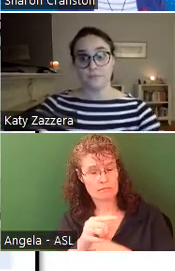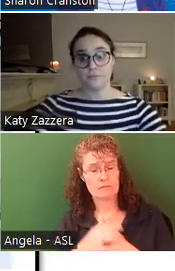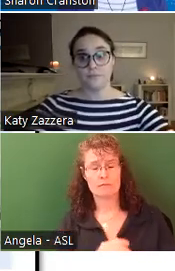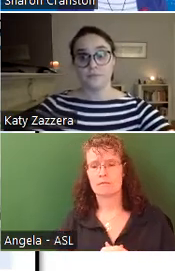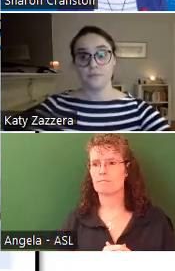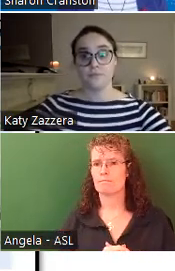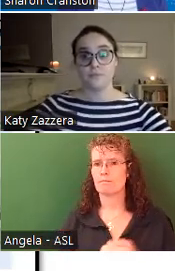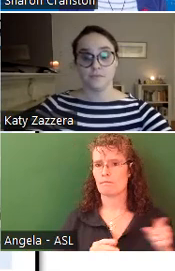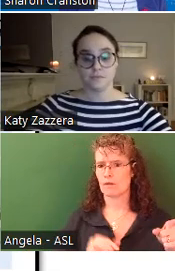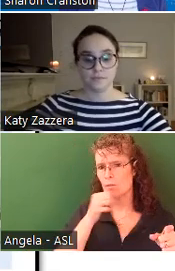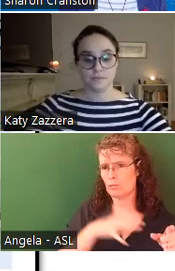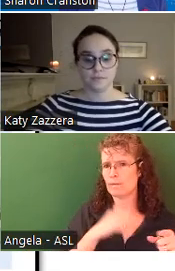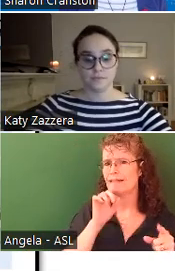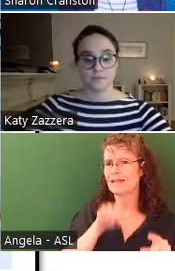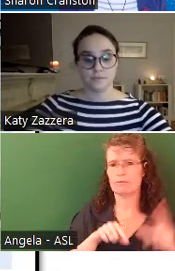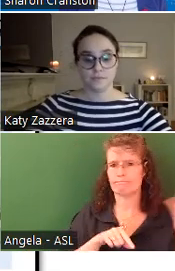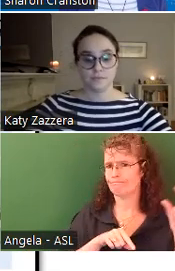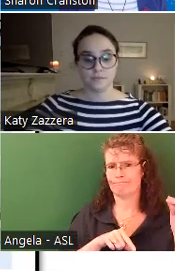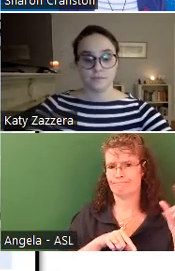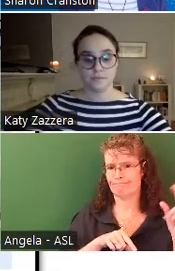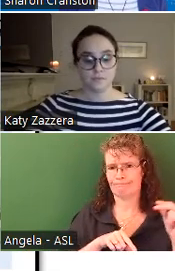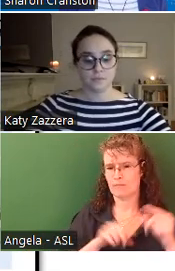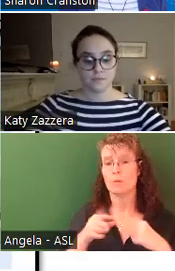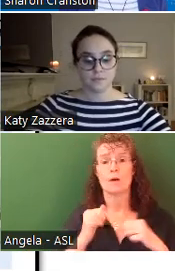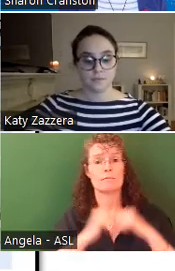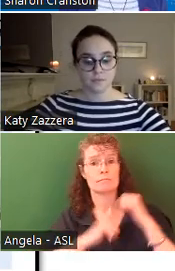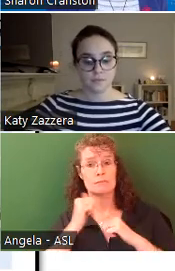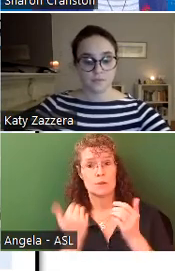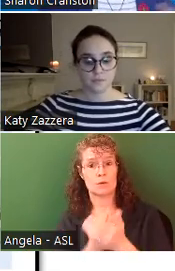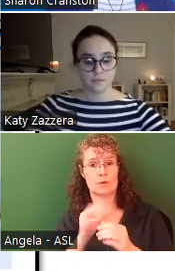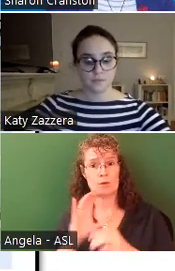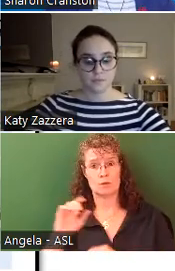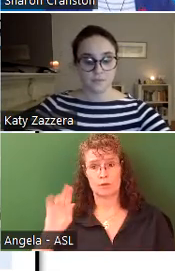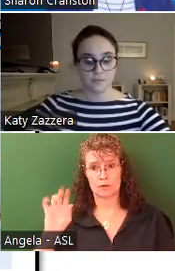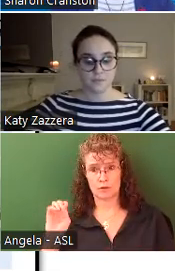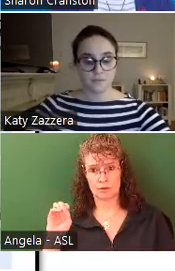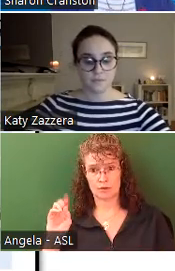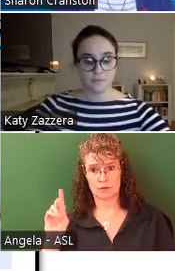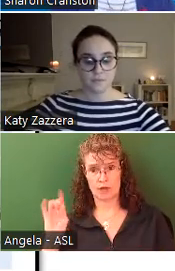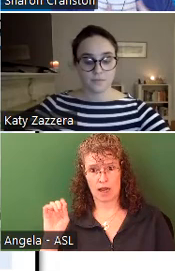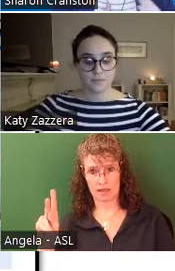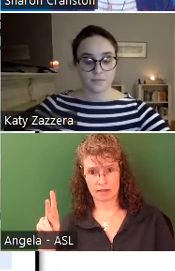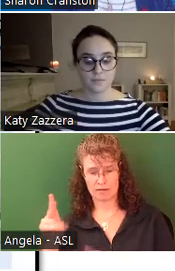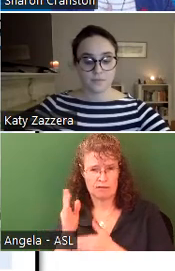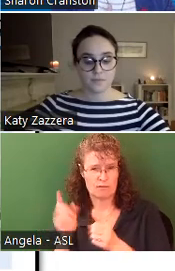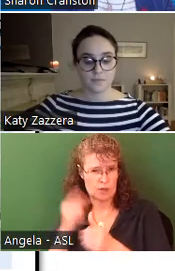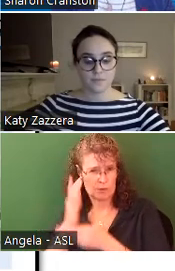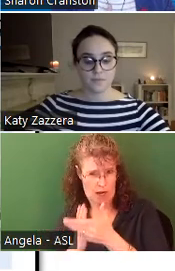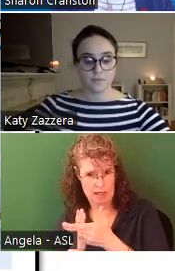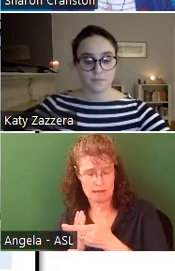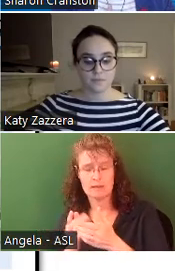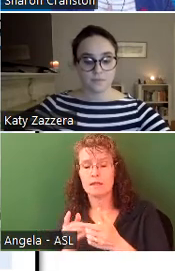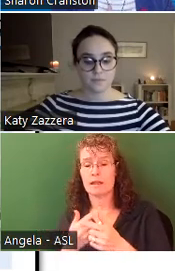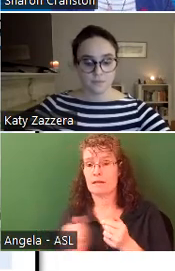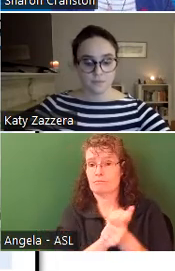No, it won't be by constructing the new dock and then in phase one and then demolishing the